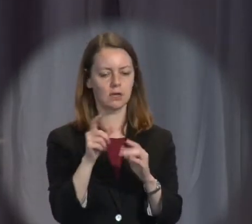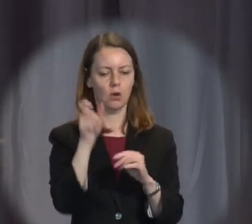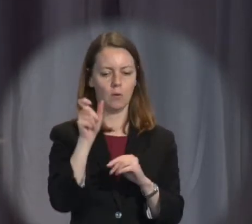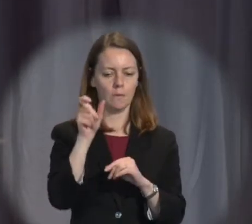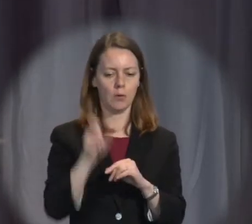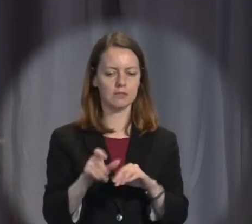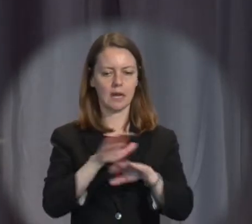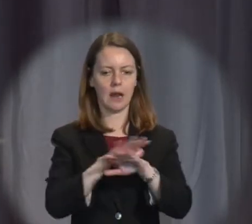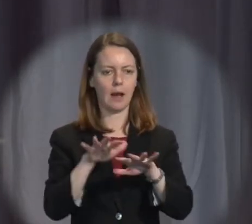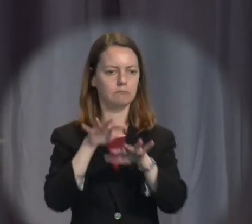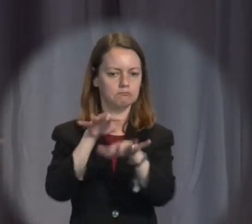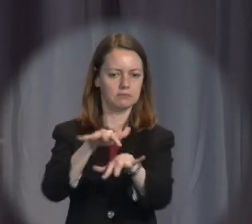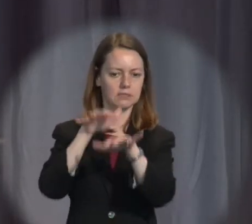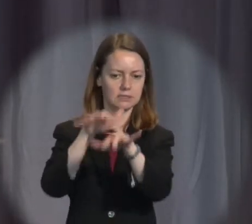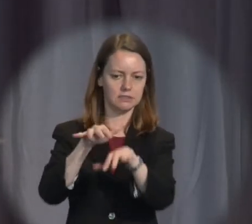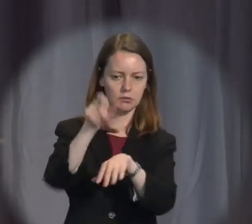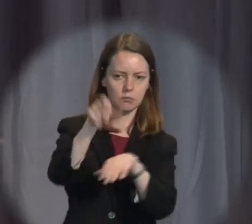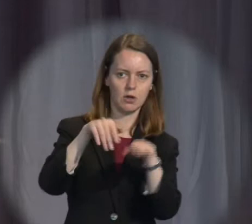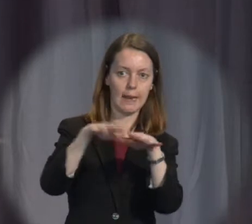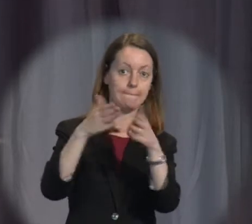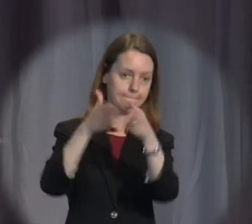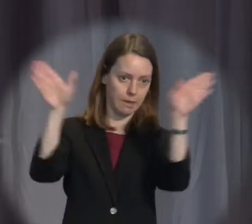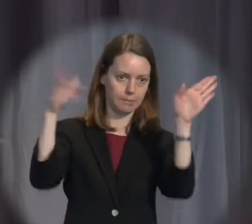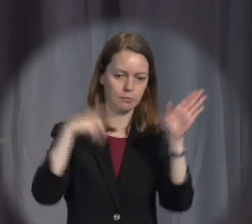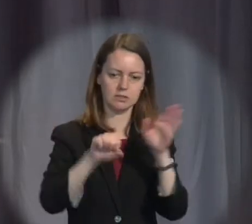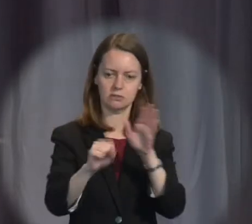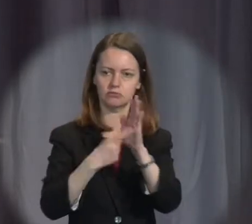person in public because of his race or national origin.